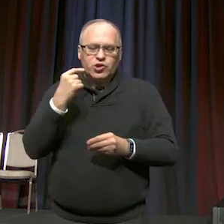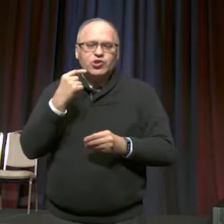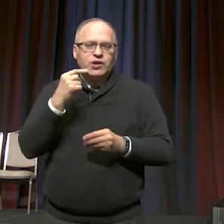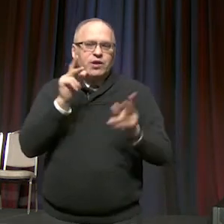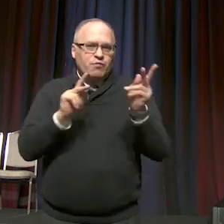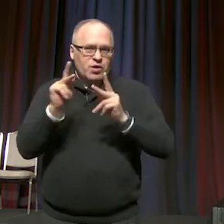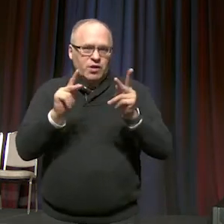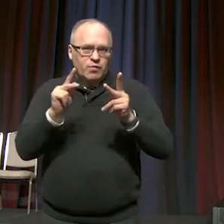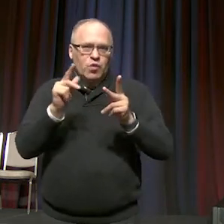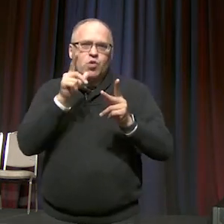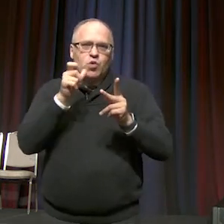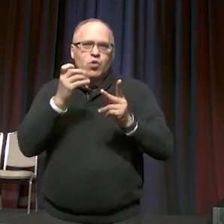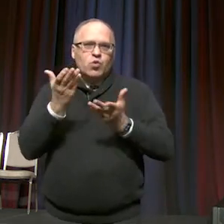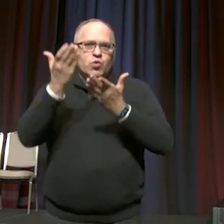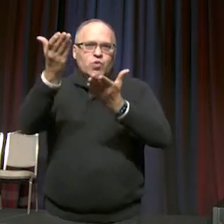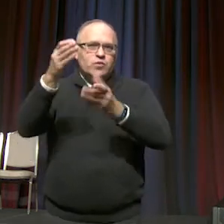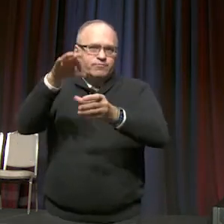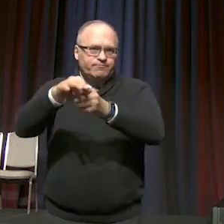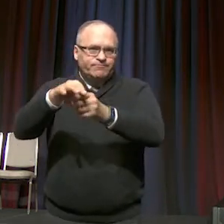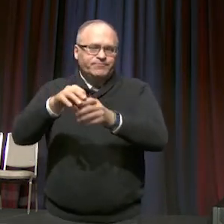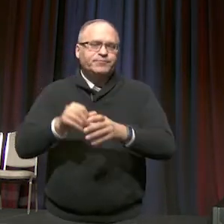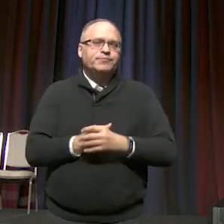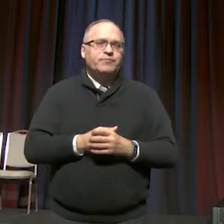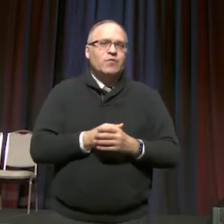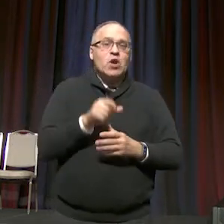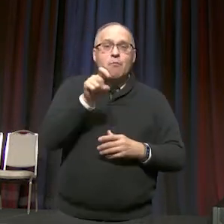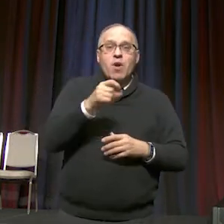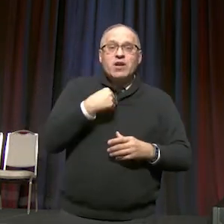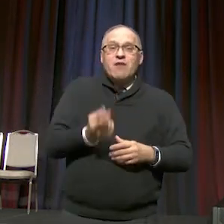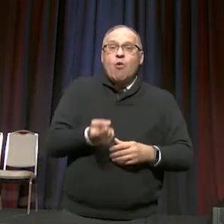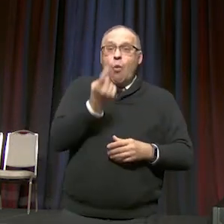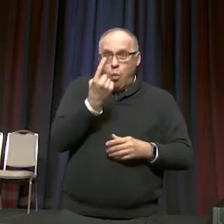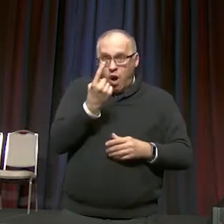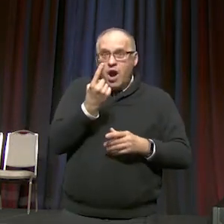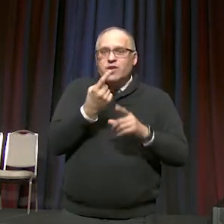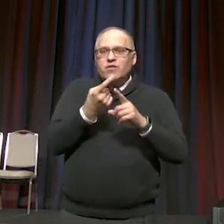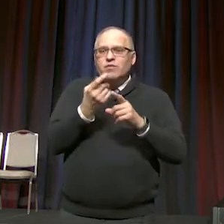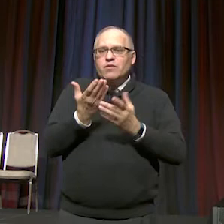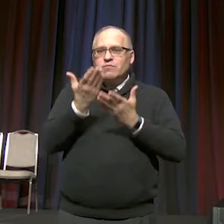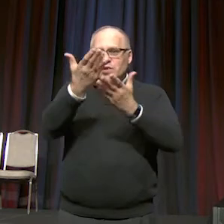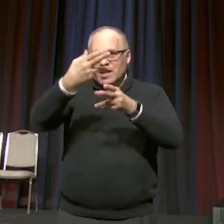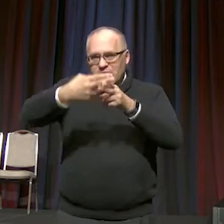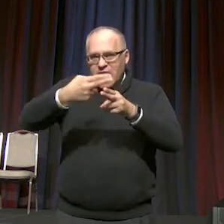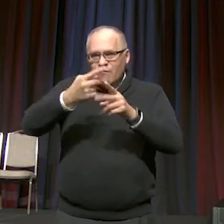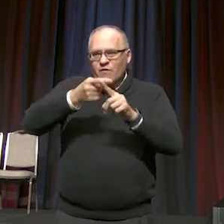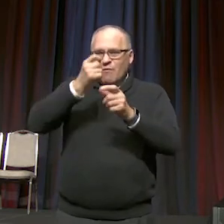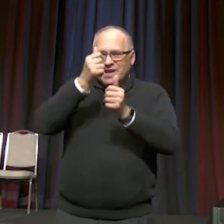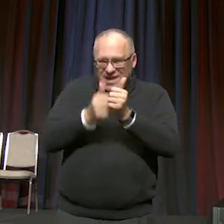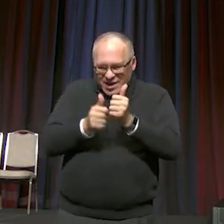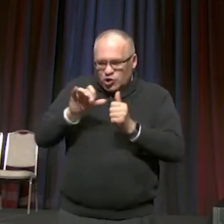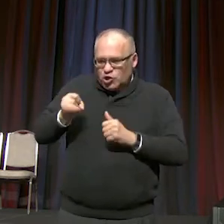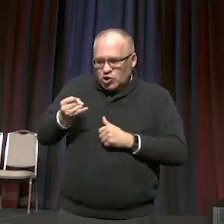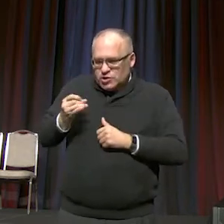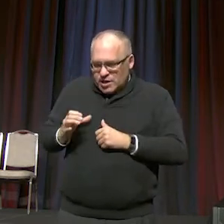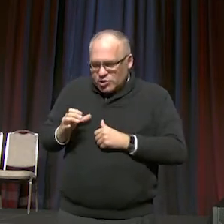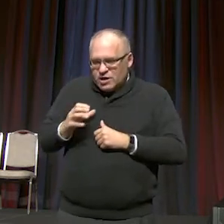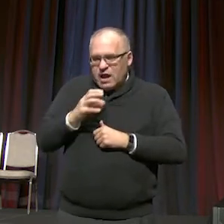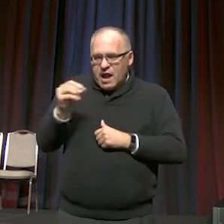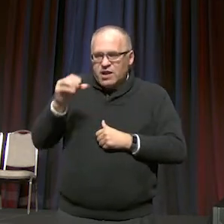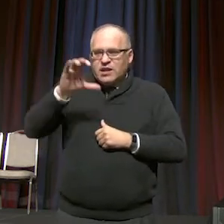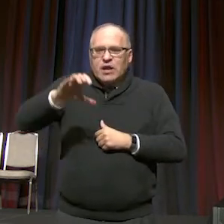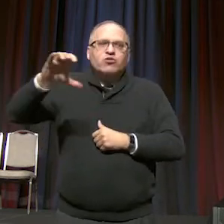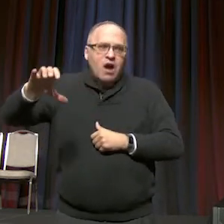And there must be at least one nominee from each jurisdiction and the central conferences as a group.